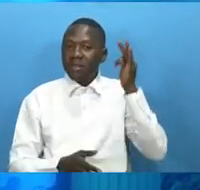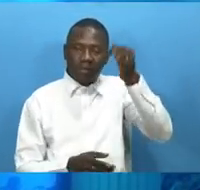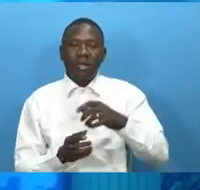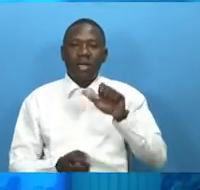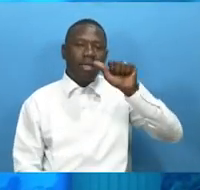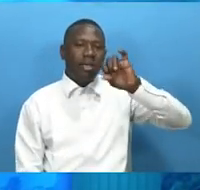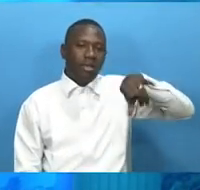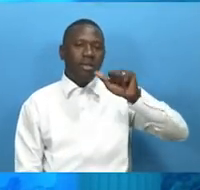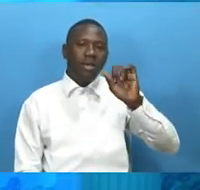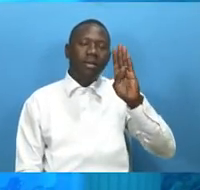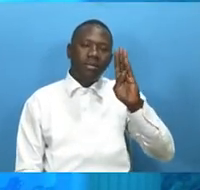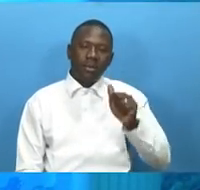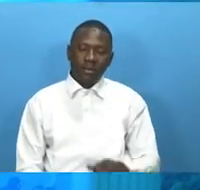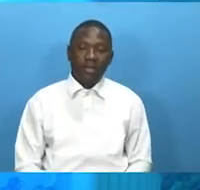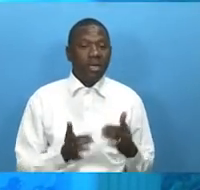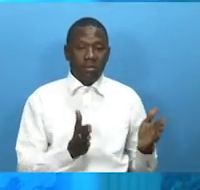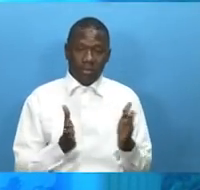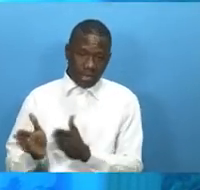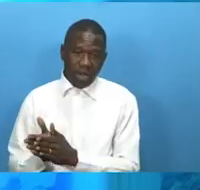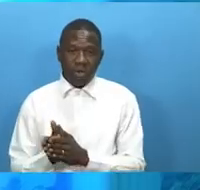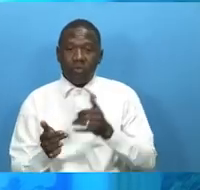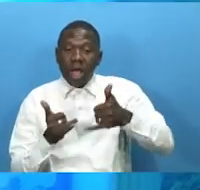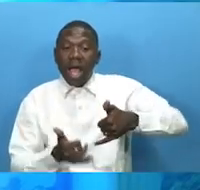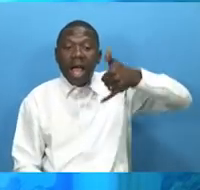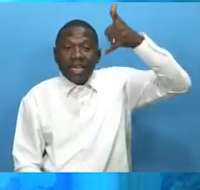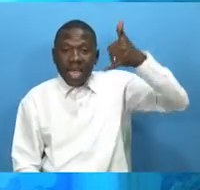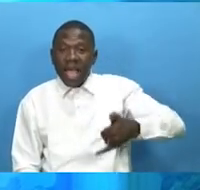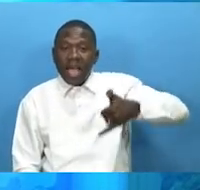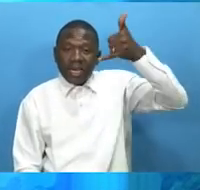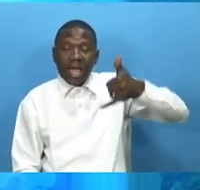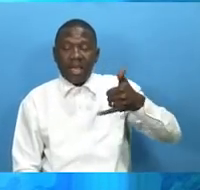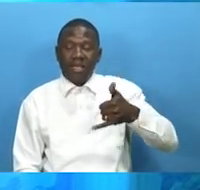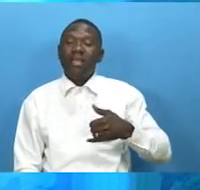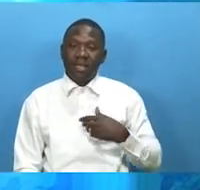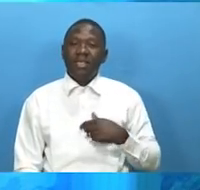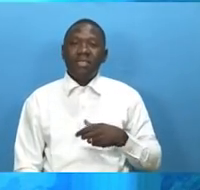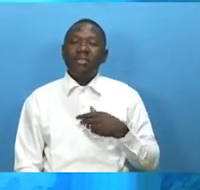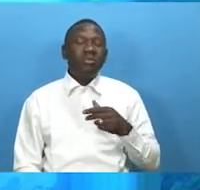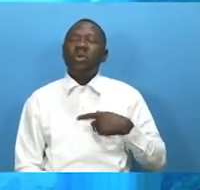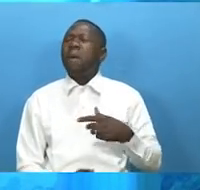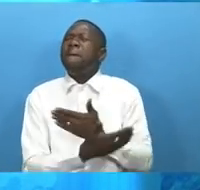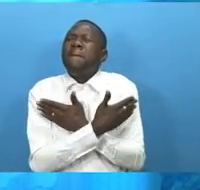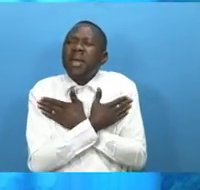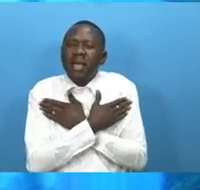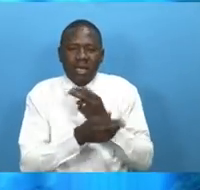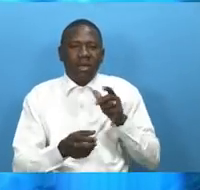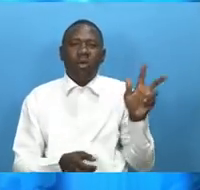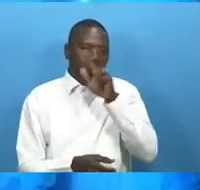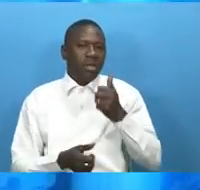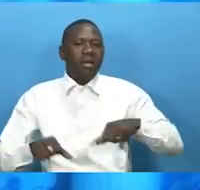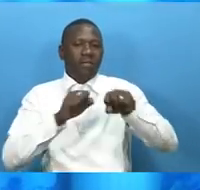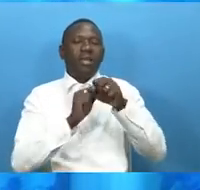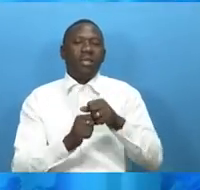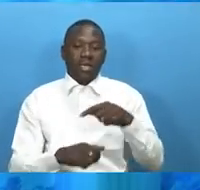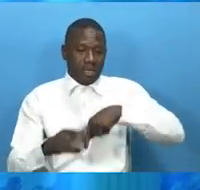now china green tea locally known as attire or warga is a popular brew in the west african subregion in the gambia it